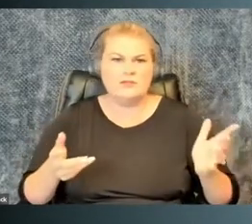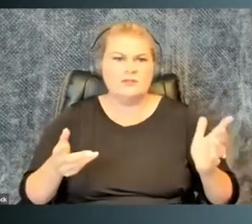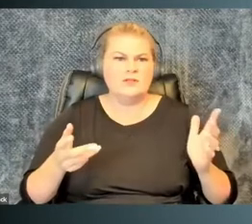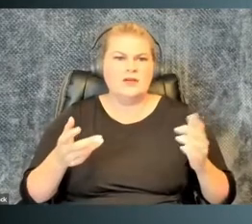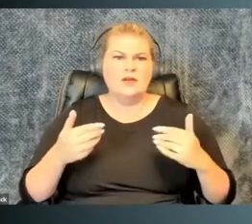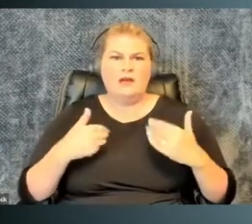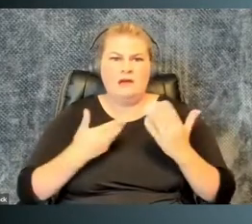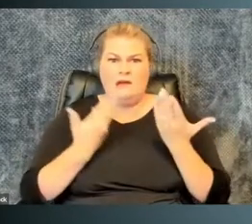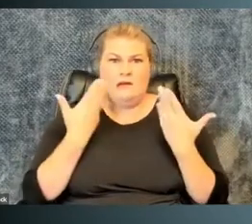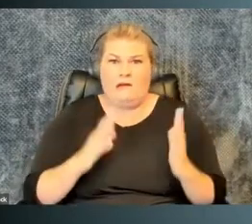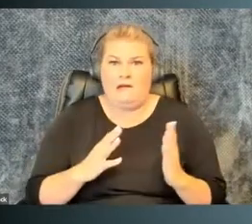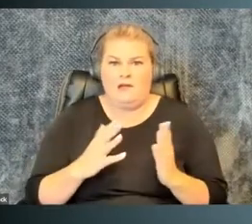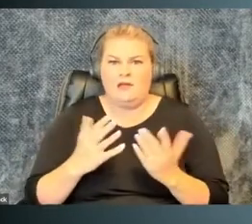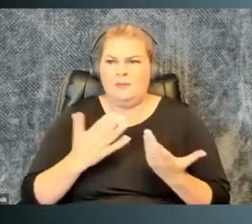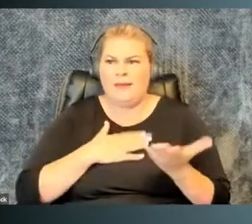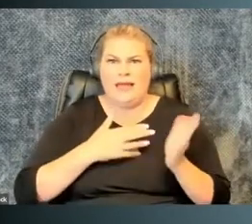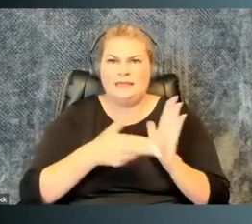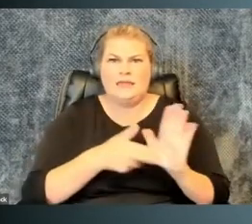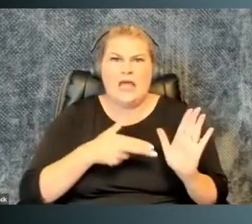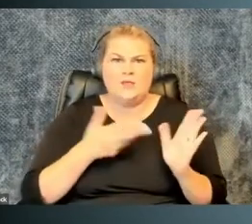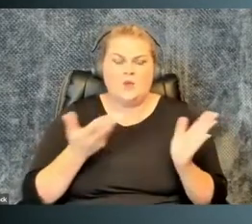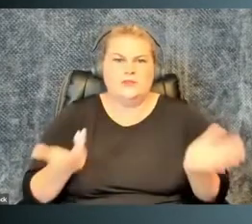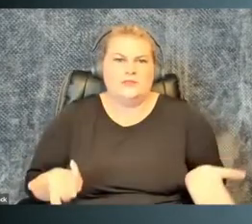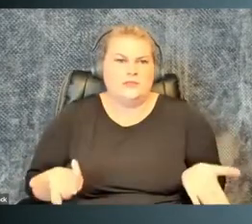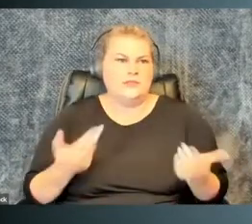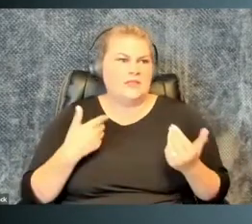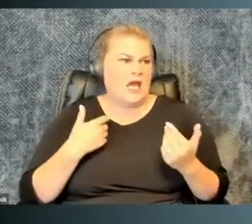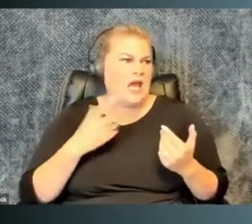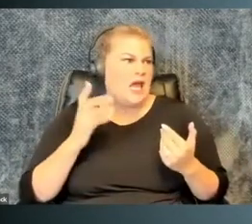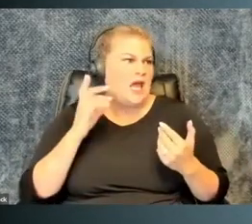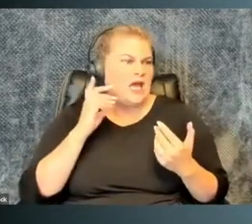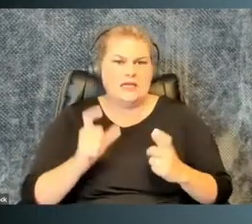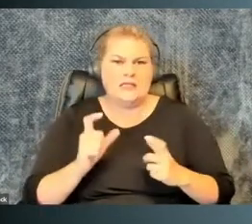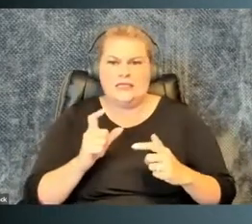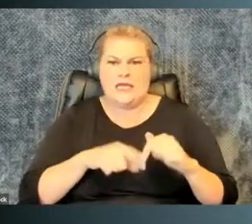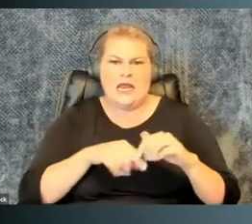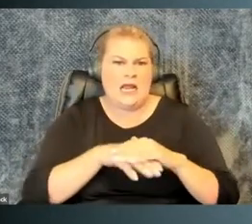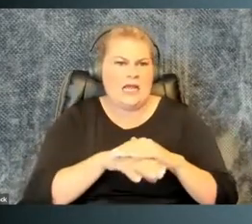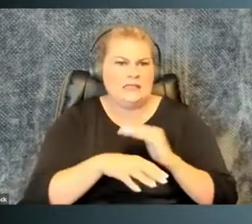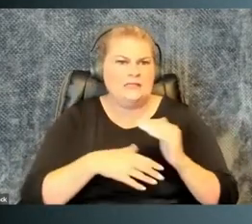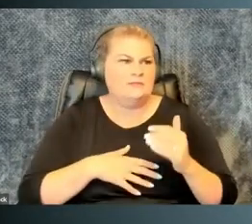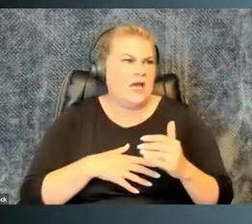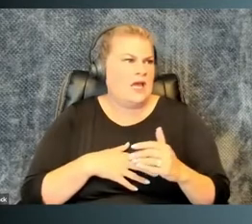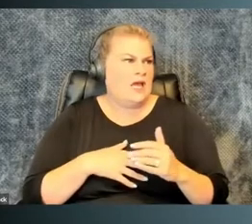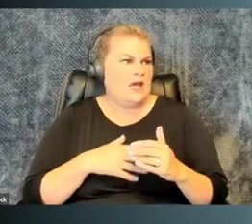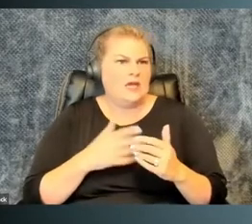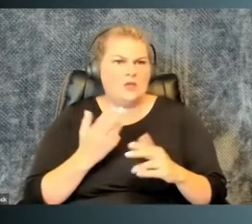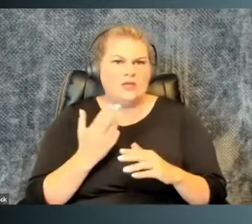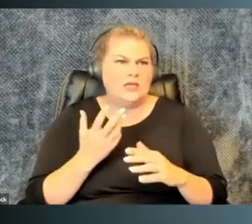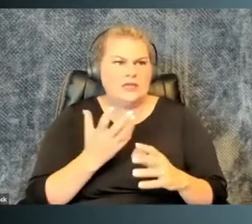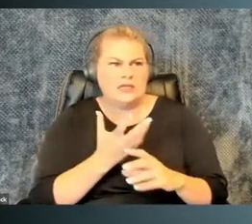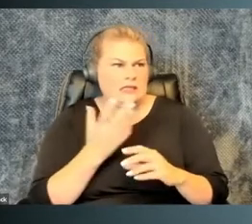disclose, right? Not everyone has the diagnosis they need to access accommodations.